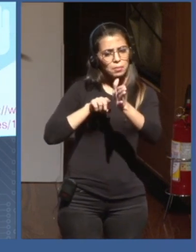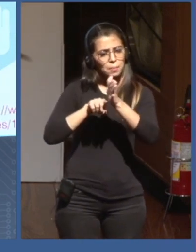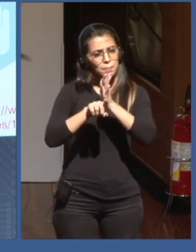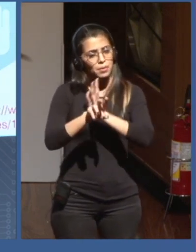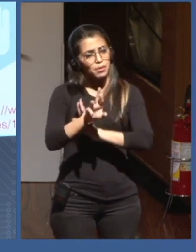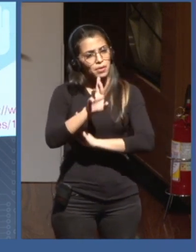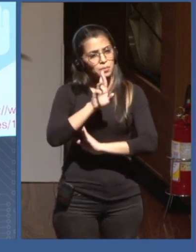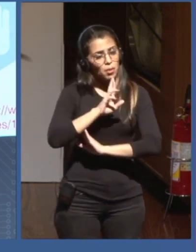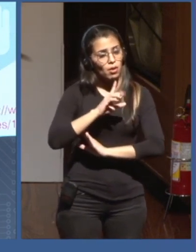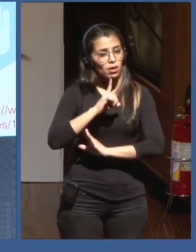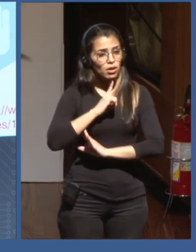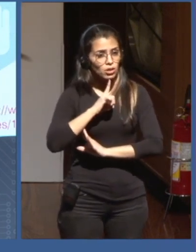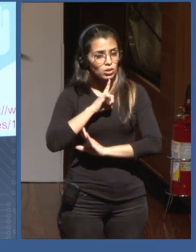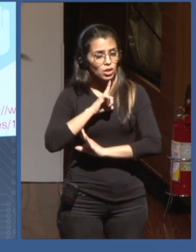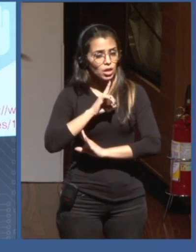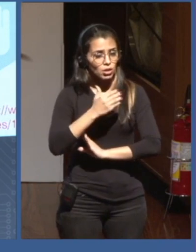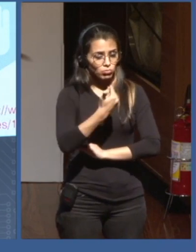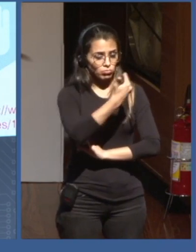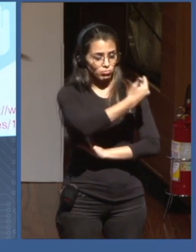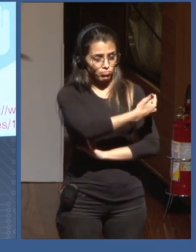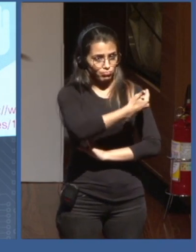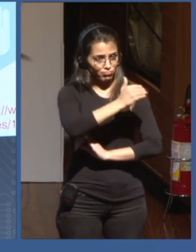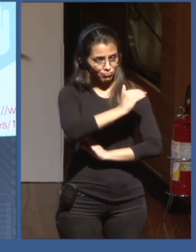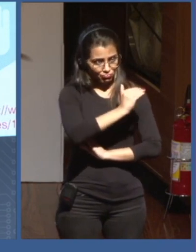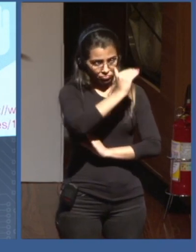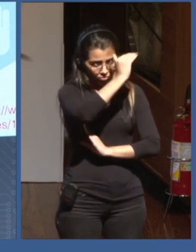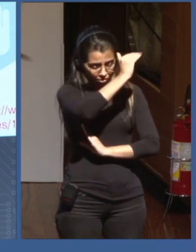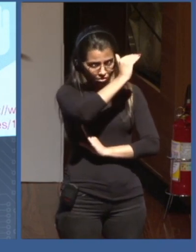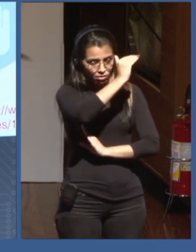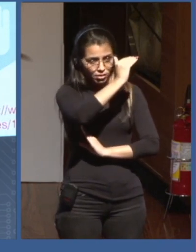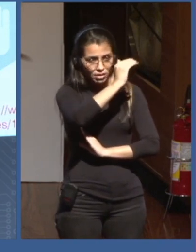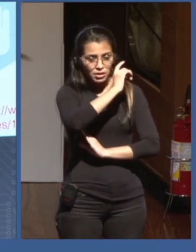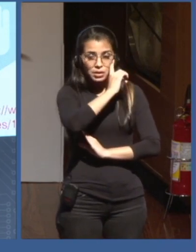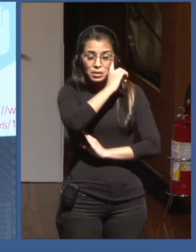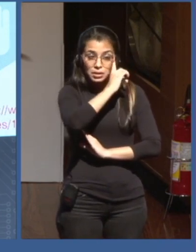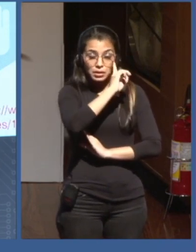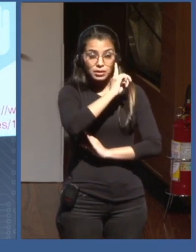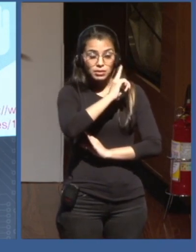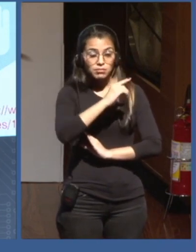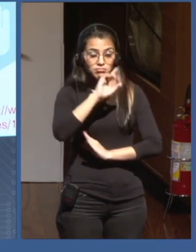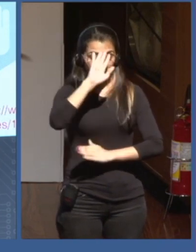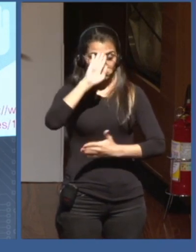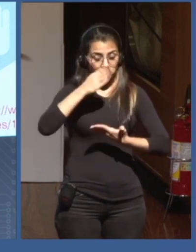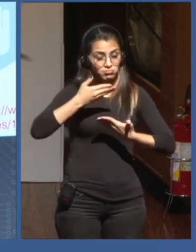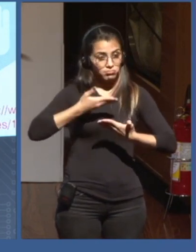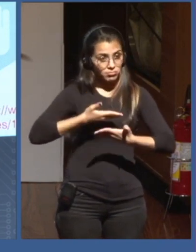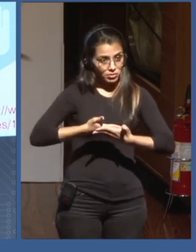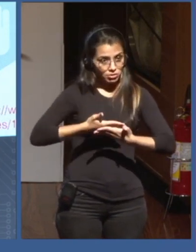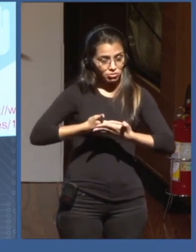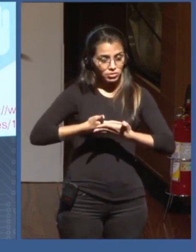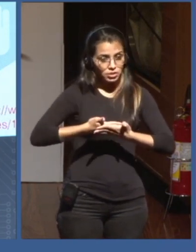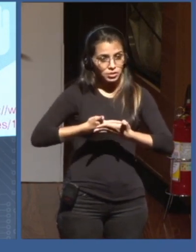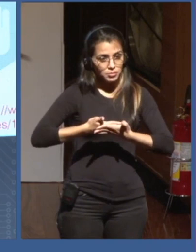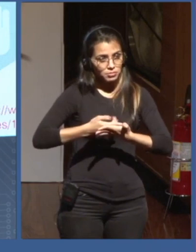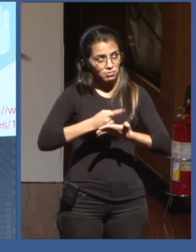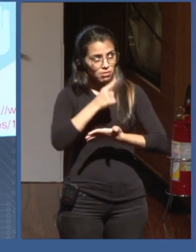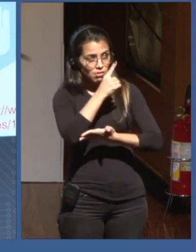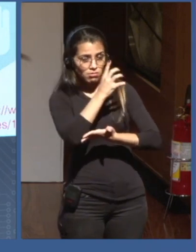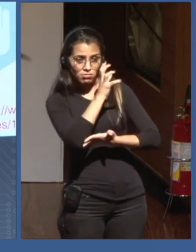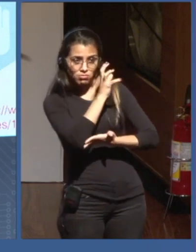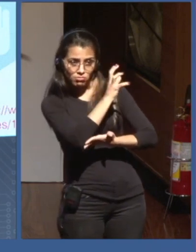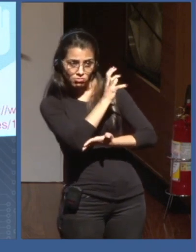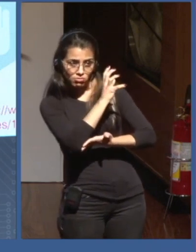question and answer mechanism. And we think that this way of tapping into private data is both more scalable